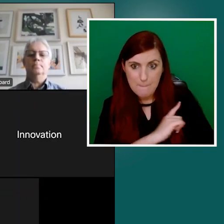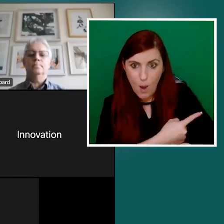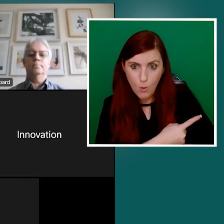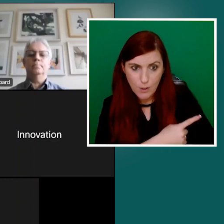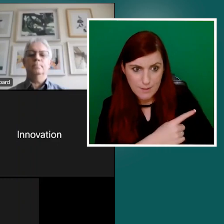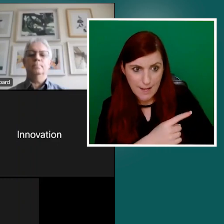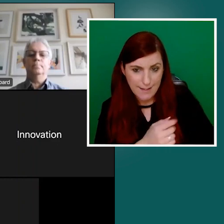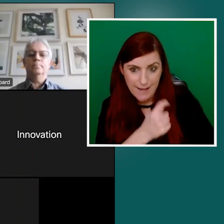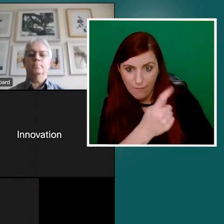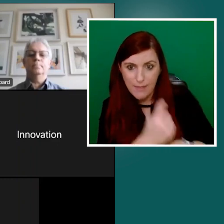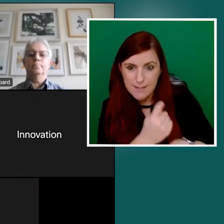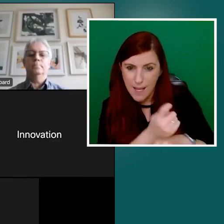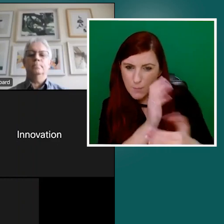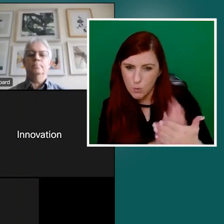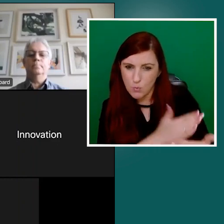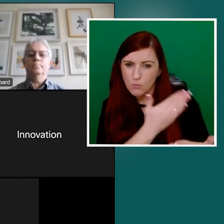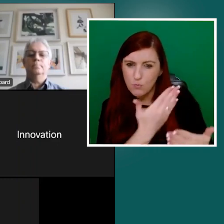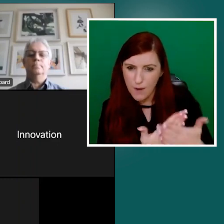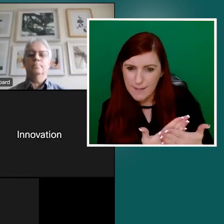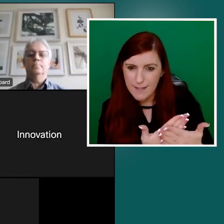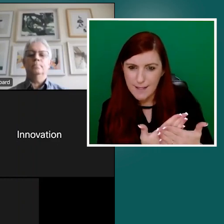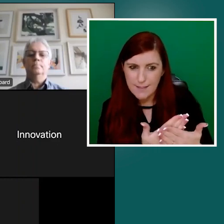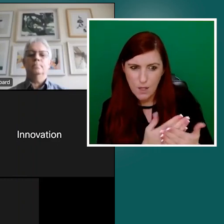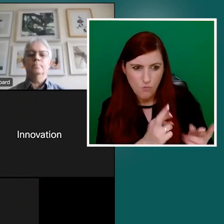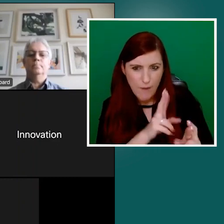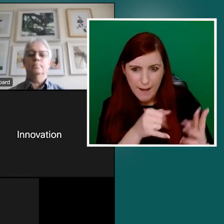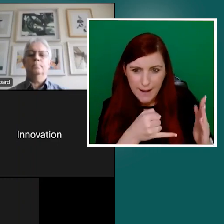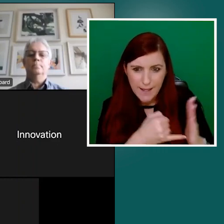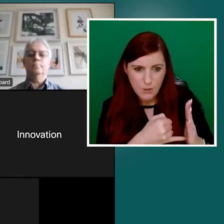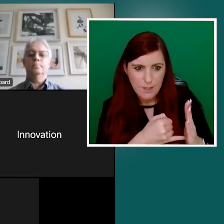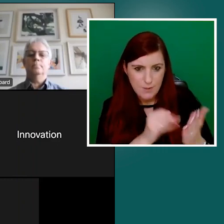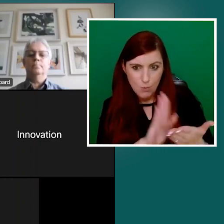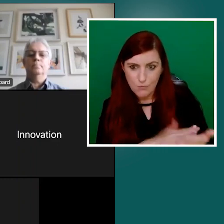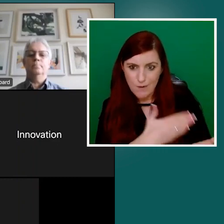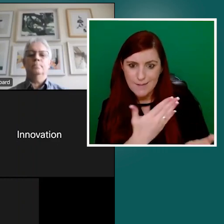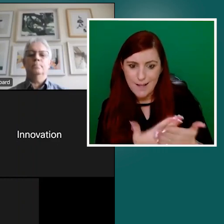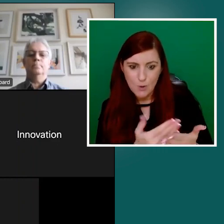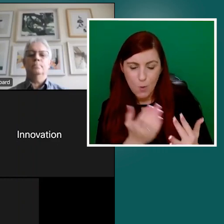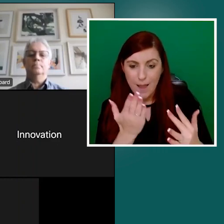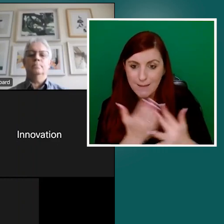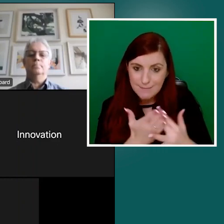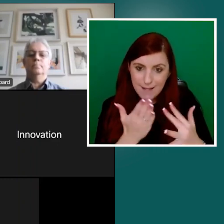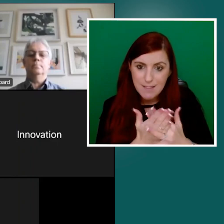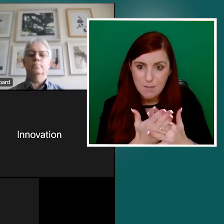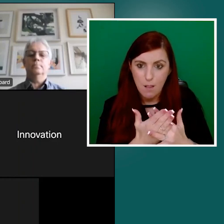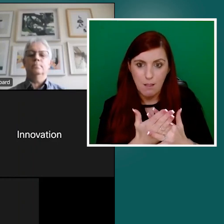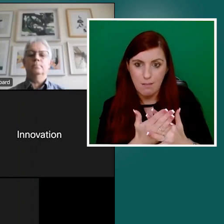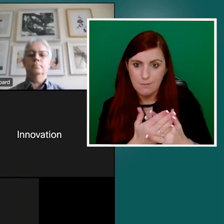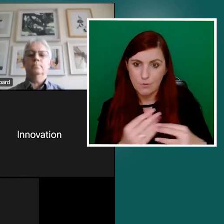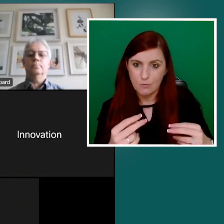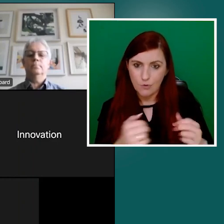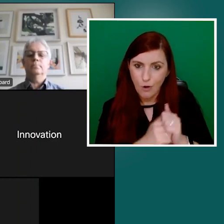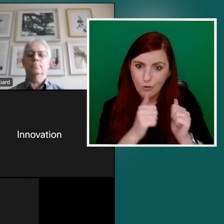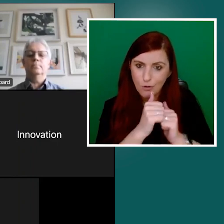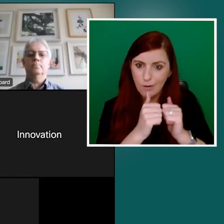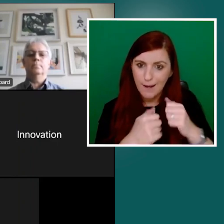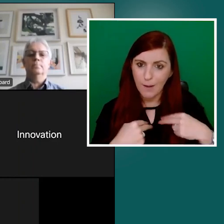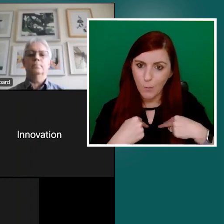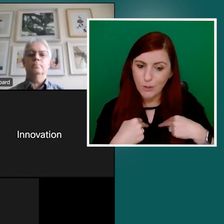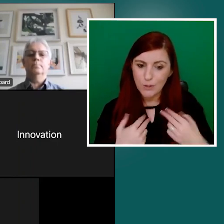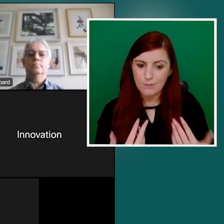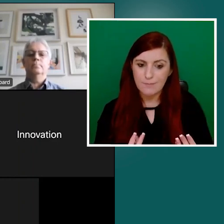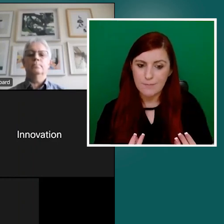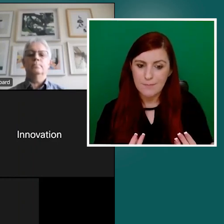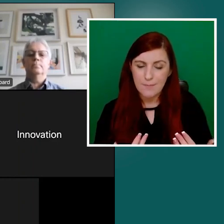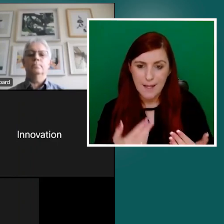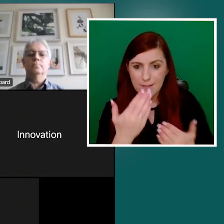regulation into accessible formats and kind of documentation. And as James